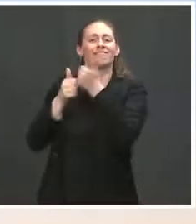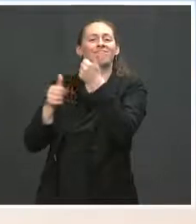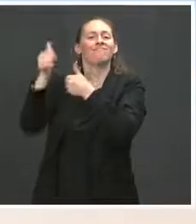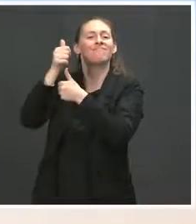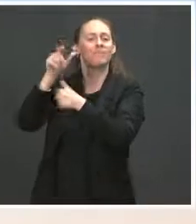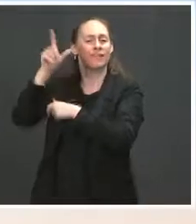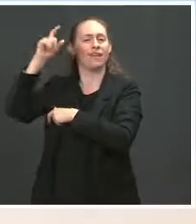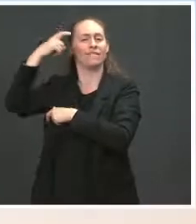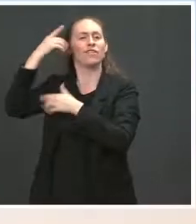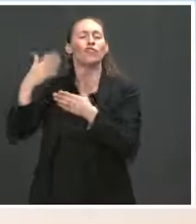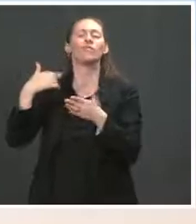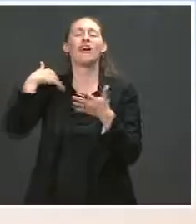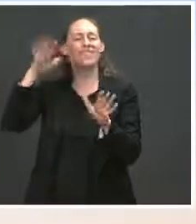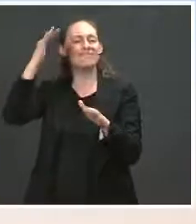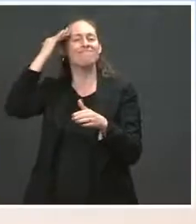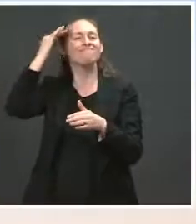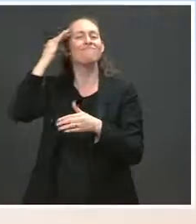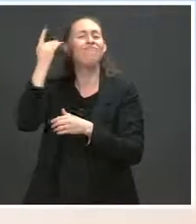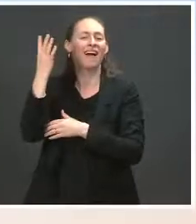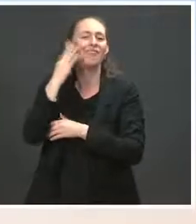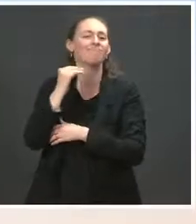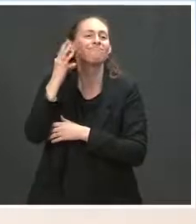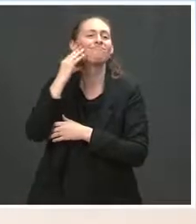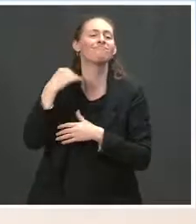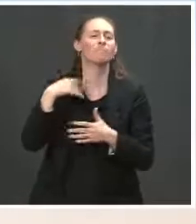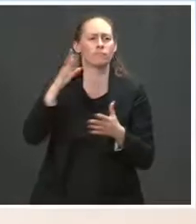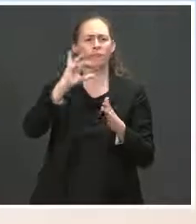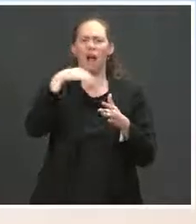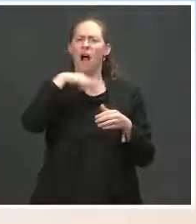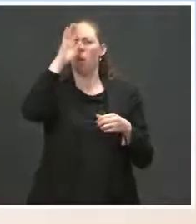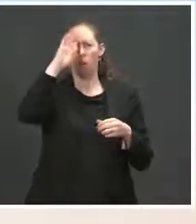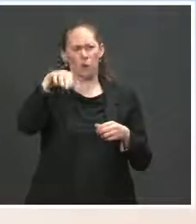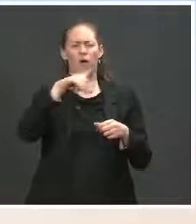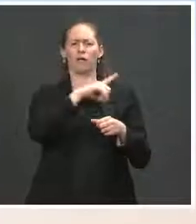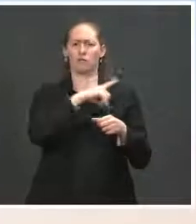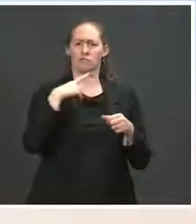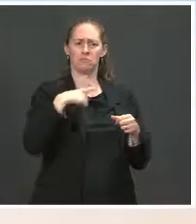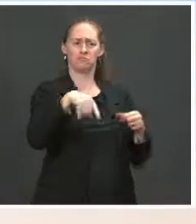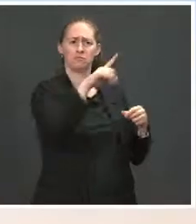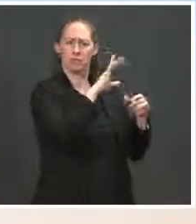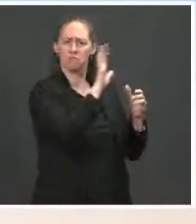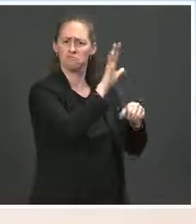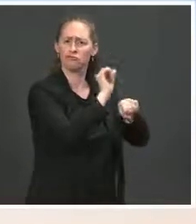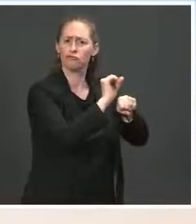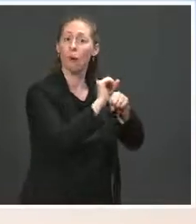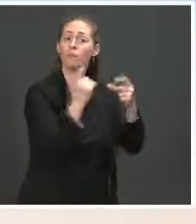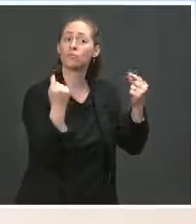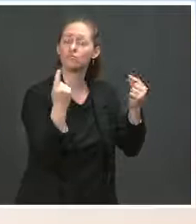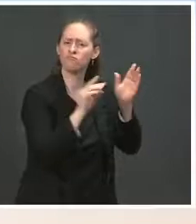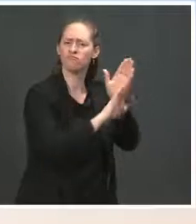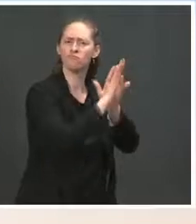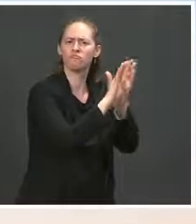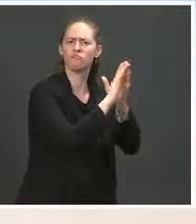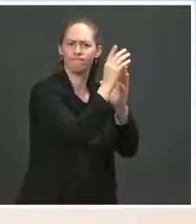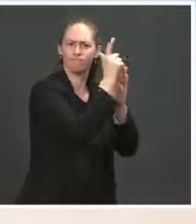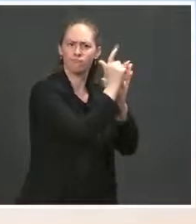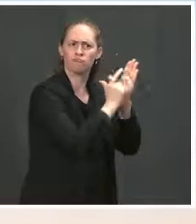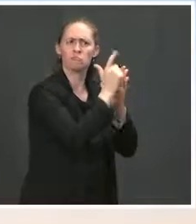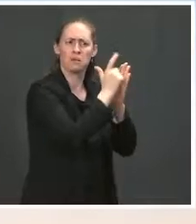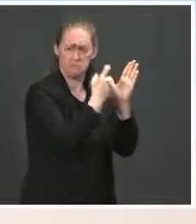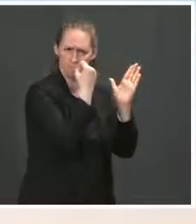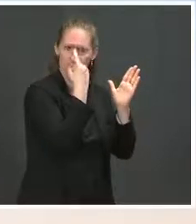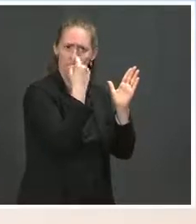I- legislators legislate, and I think they should move ahead with legislation if that's what they want to do.